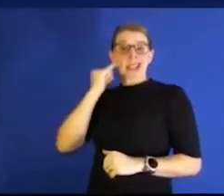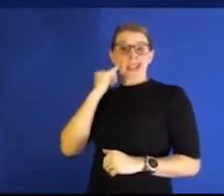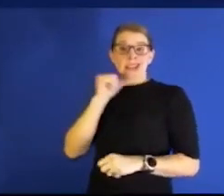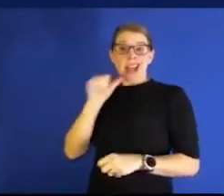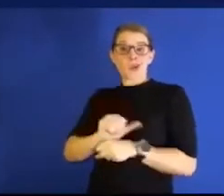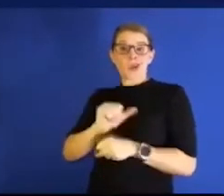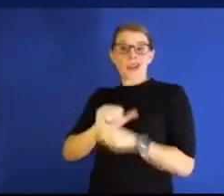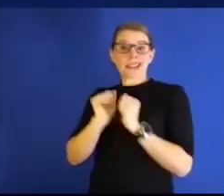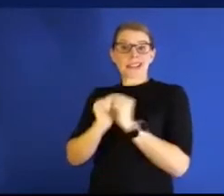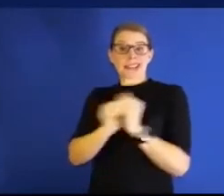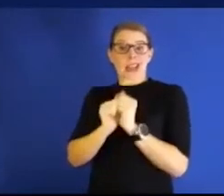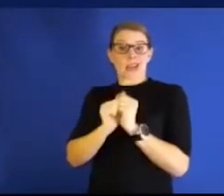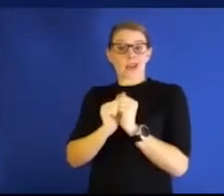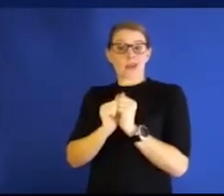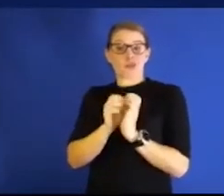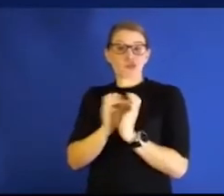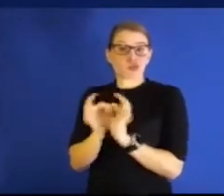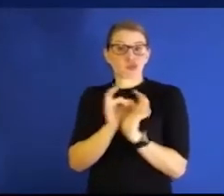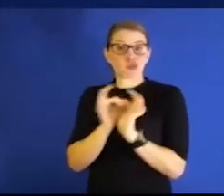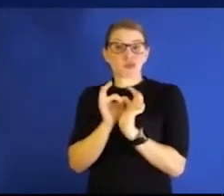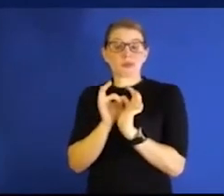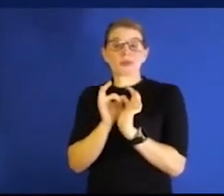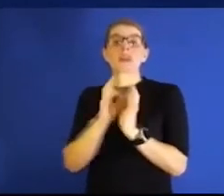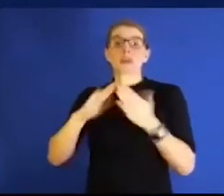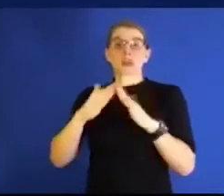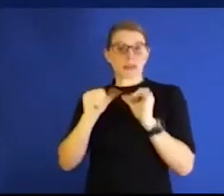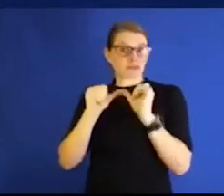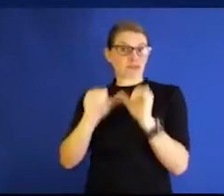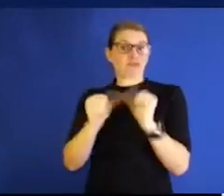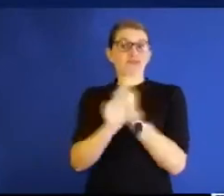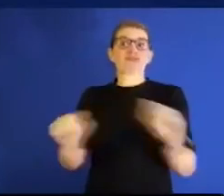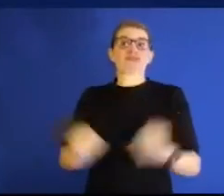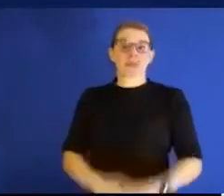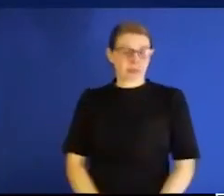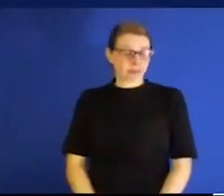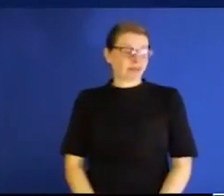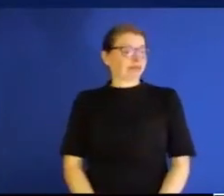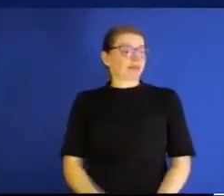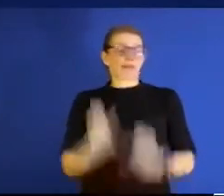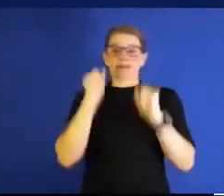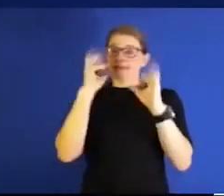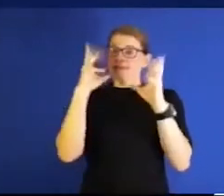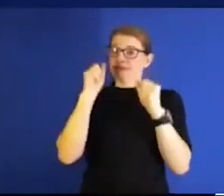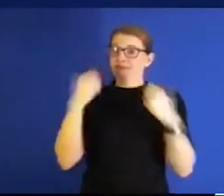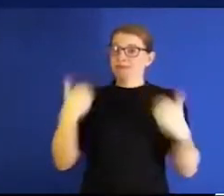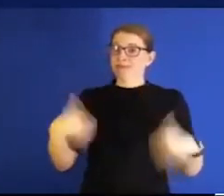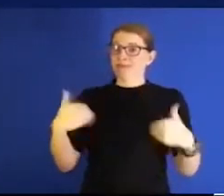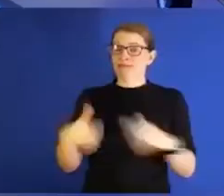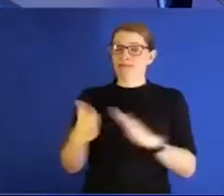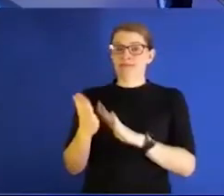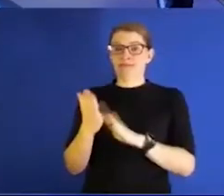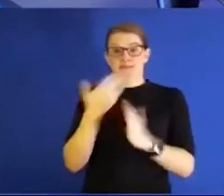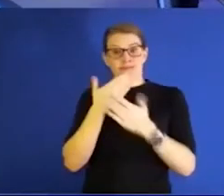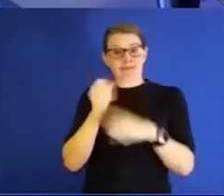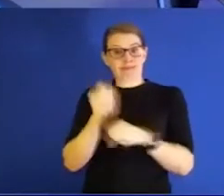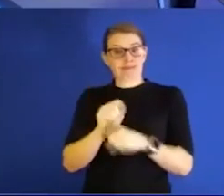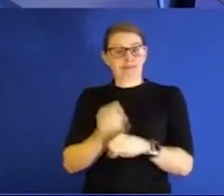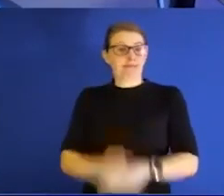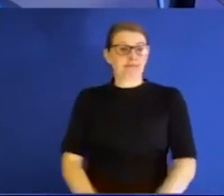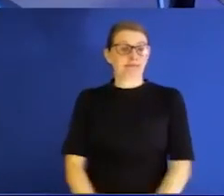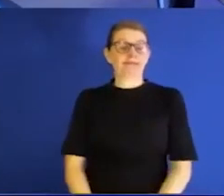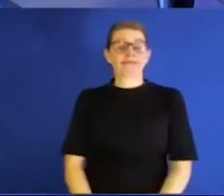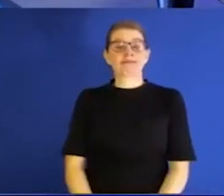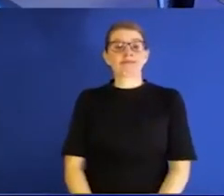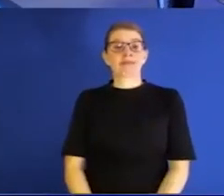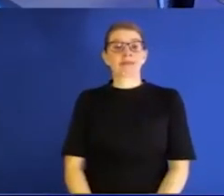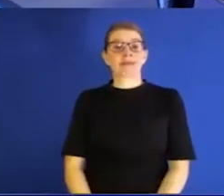together. And they've kept the entire community safe. I think that is a remarkable statement. And not a lot of places have been able to say that. I couldn't